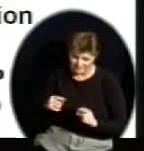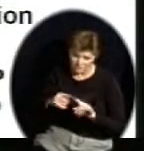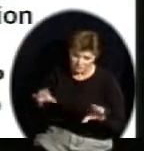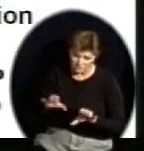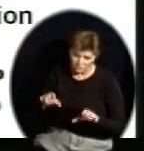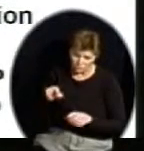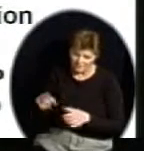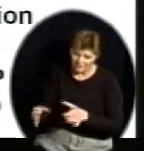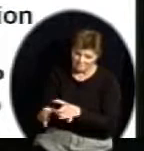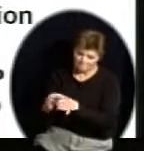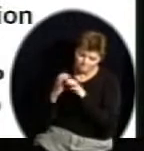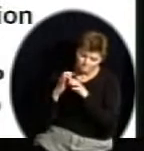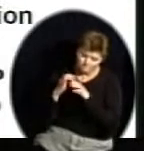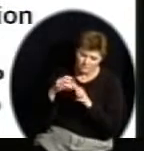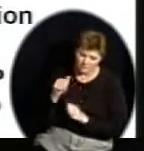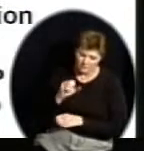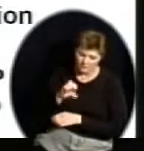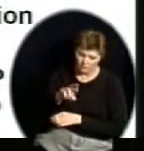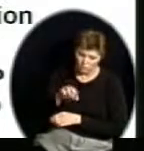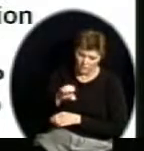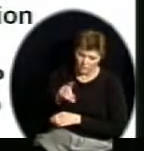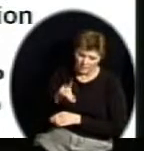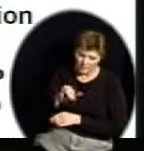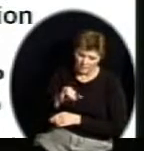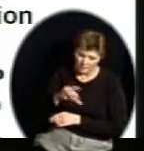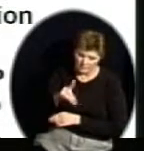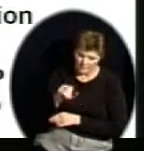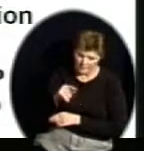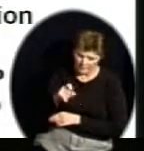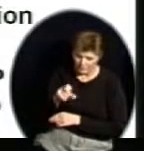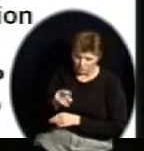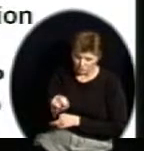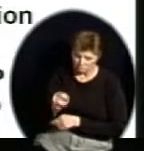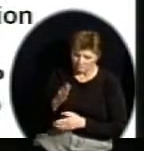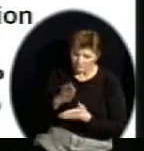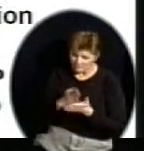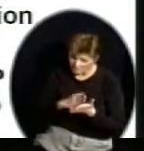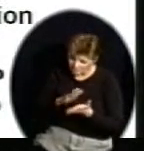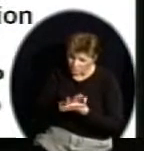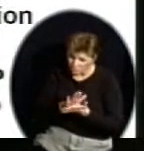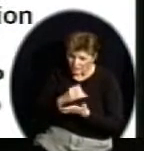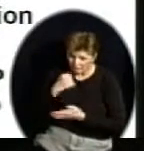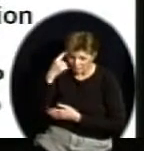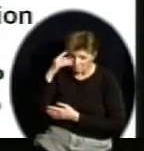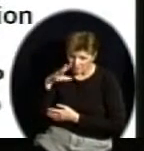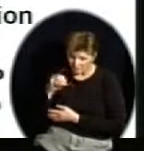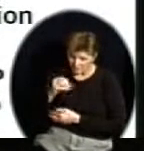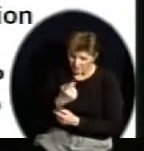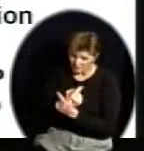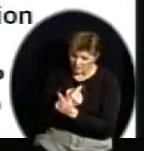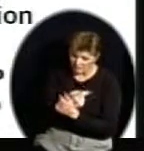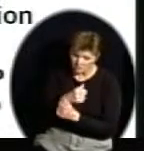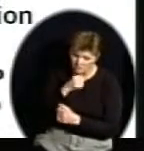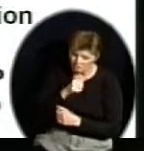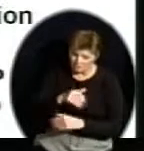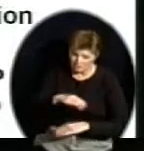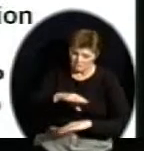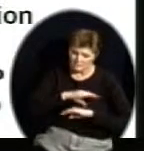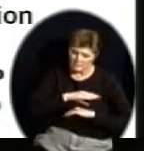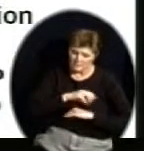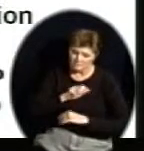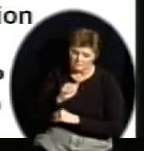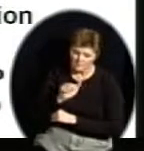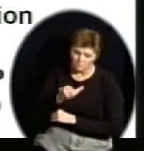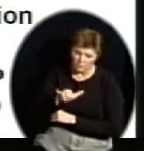did not make AYP and 18 schools did not make AYP across the entire state of Kansas. We've already heard that